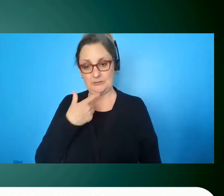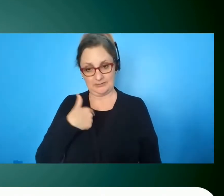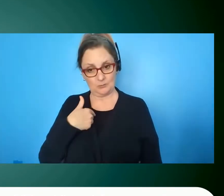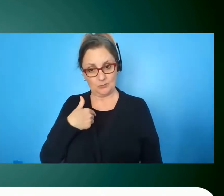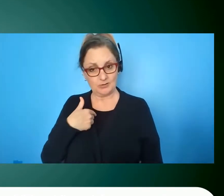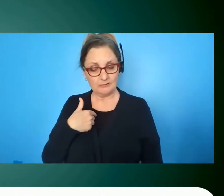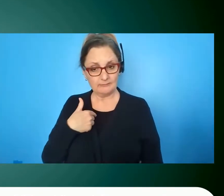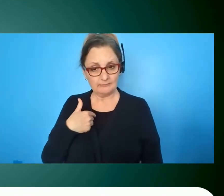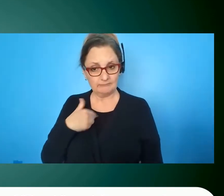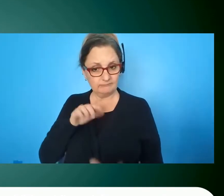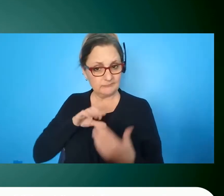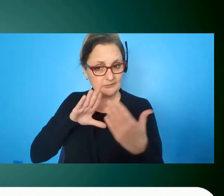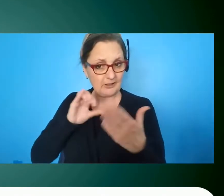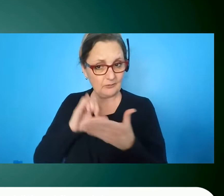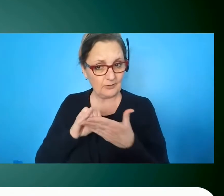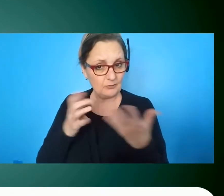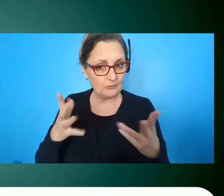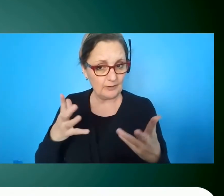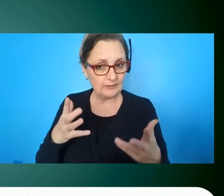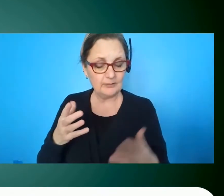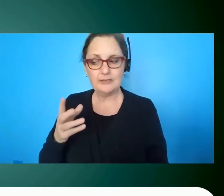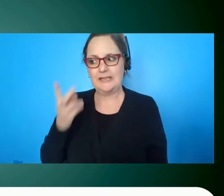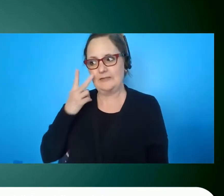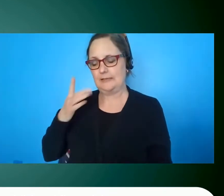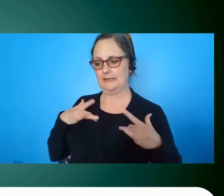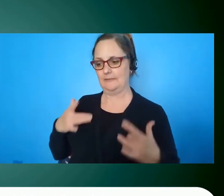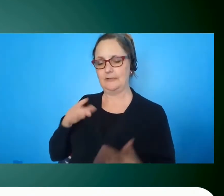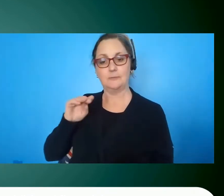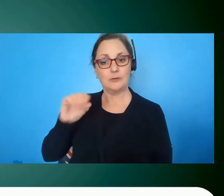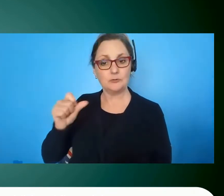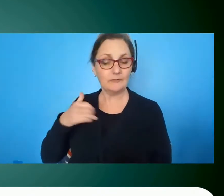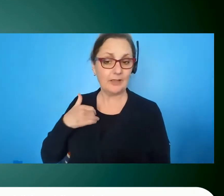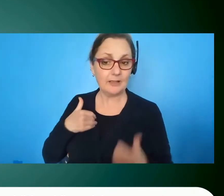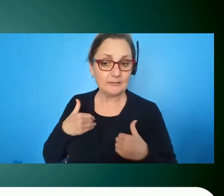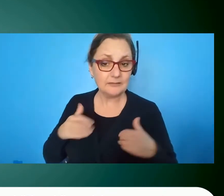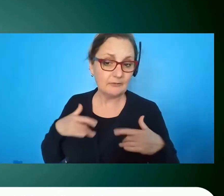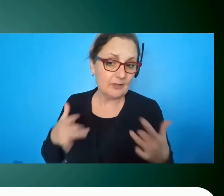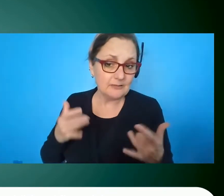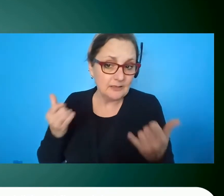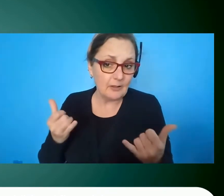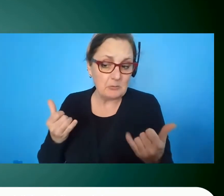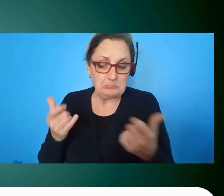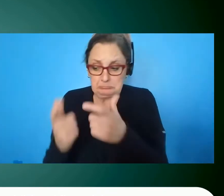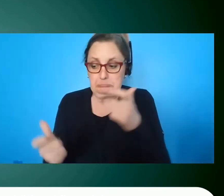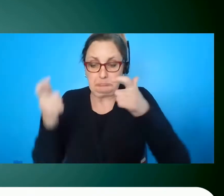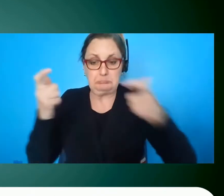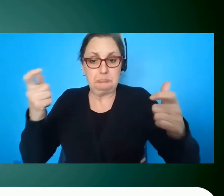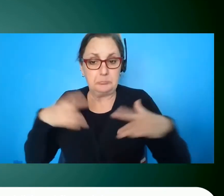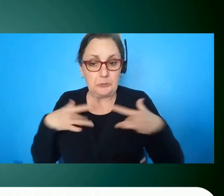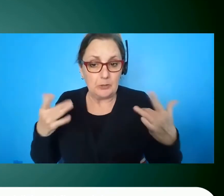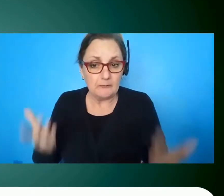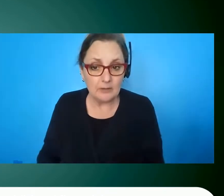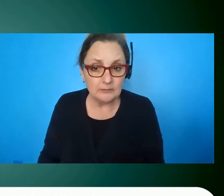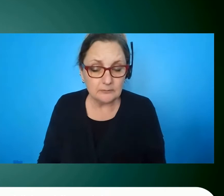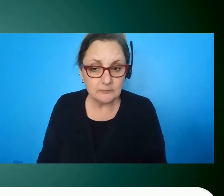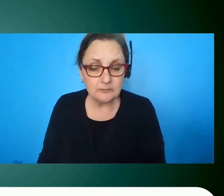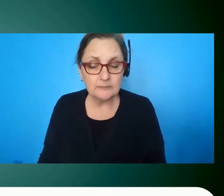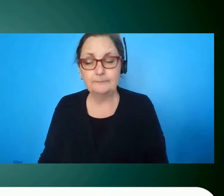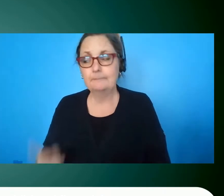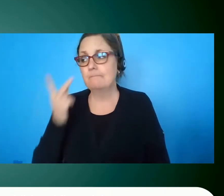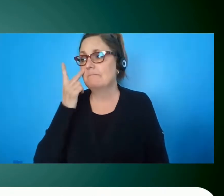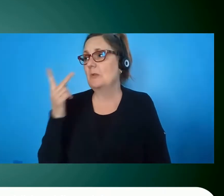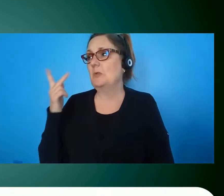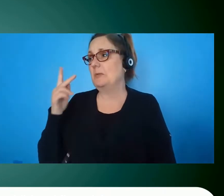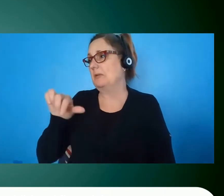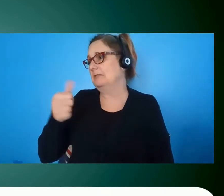um our events and microsoft has run several events i'm very big events and and i'm going back you to see couple